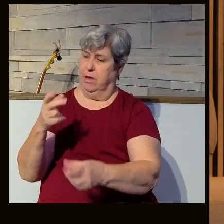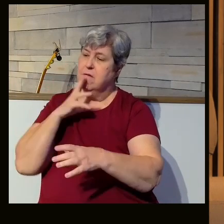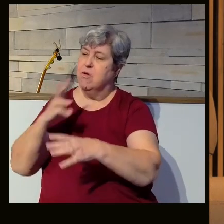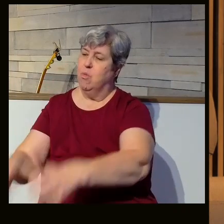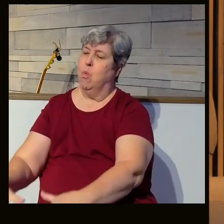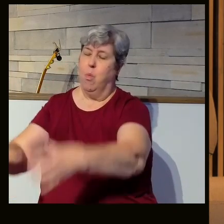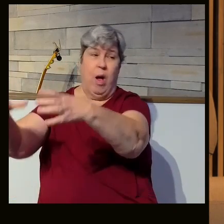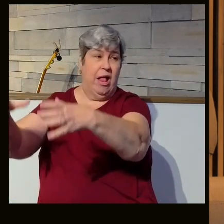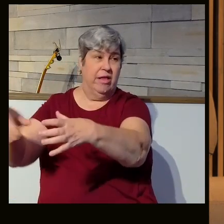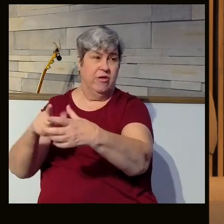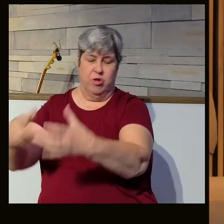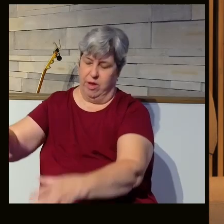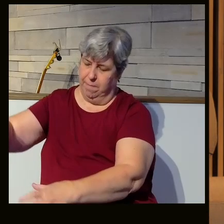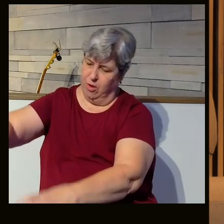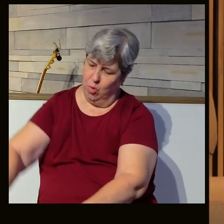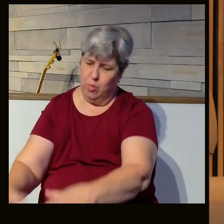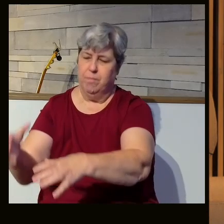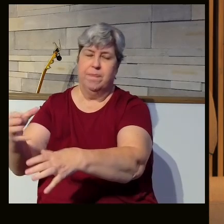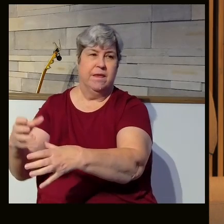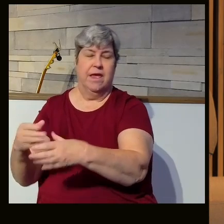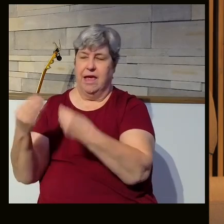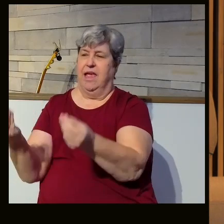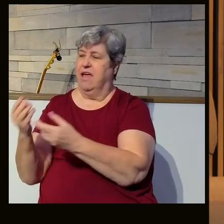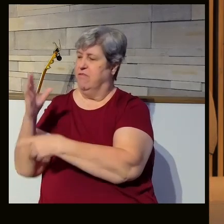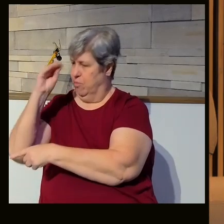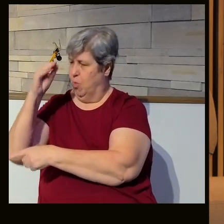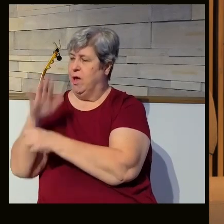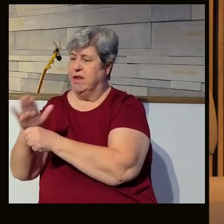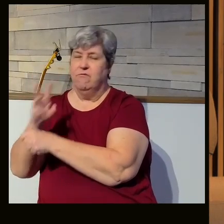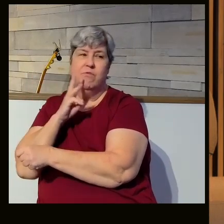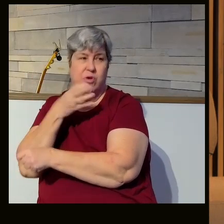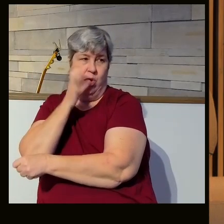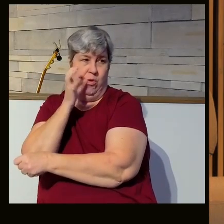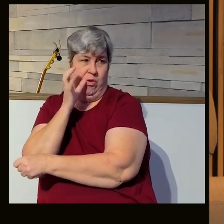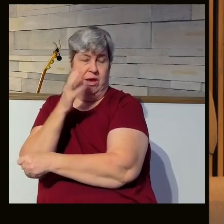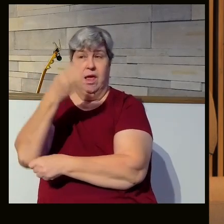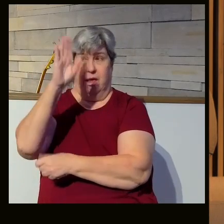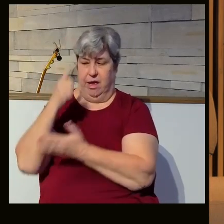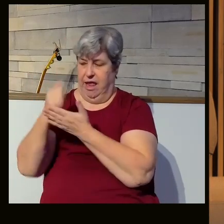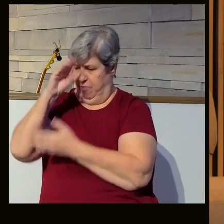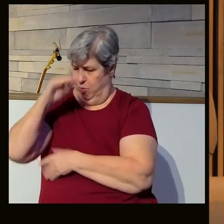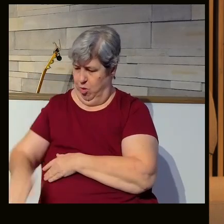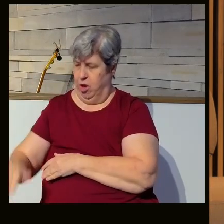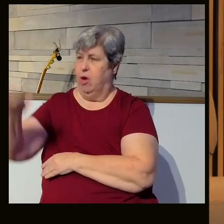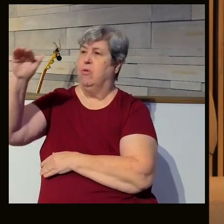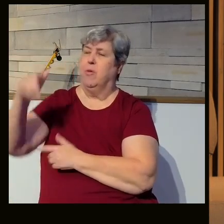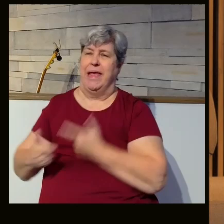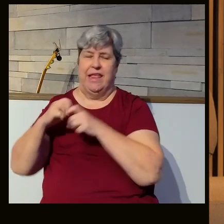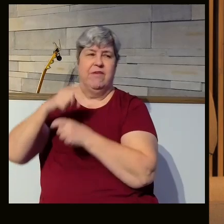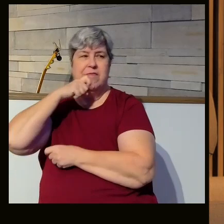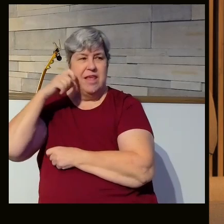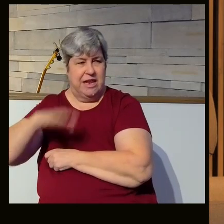well of water. So she went and filled the skin with water and gave the boy a drink. God was with the boy as he grew up. He lived in the